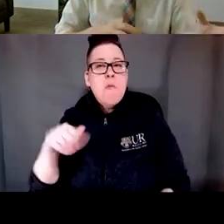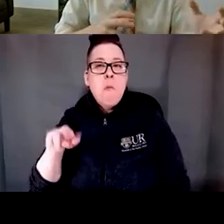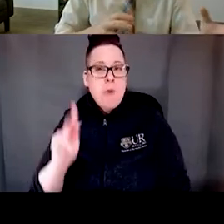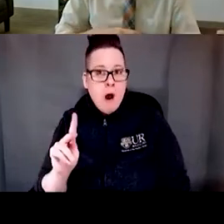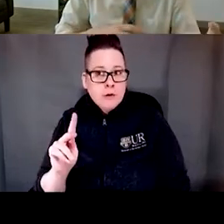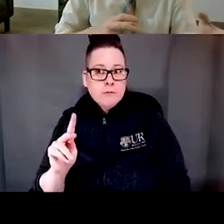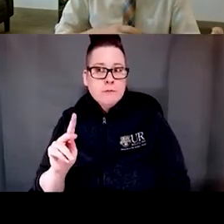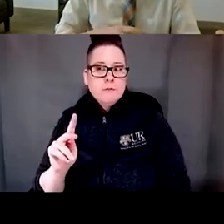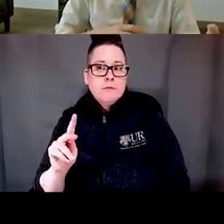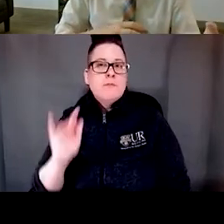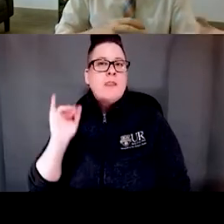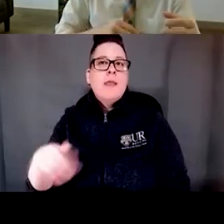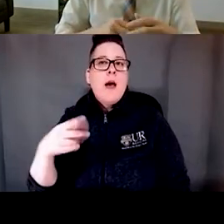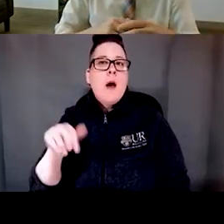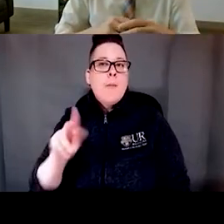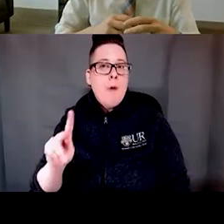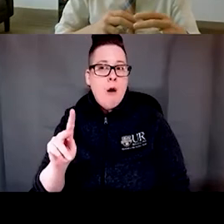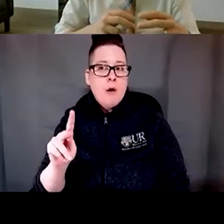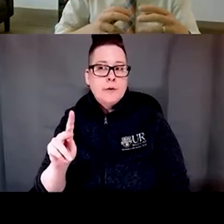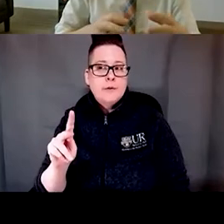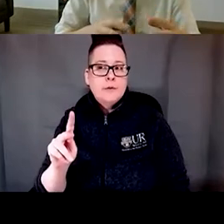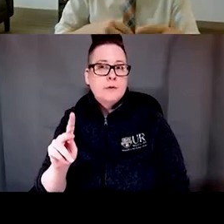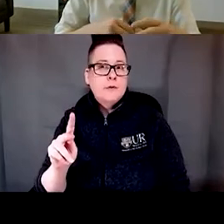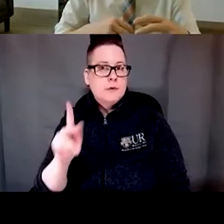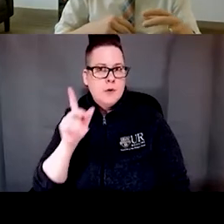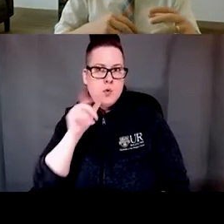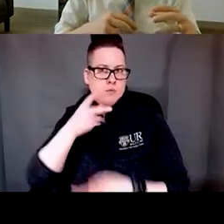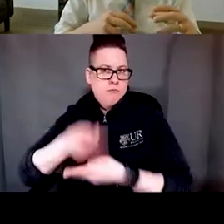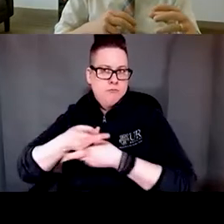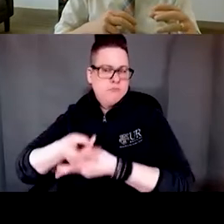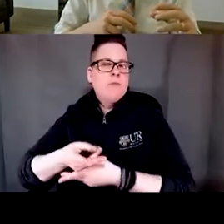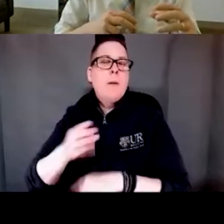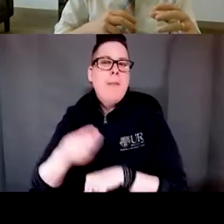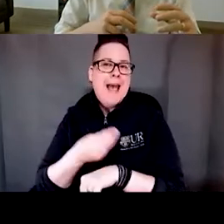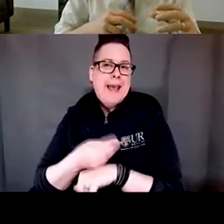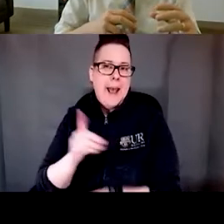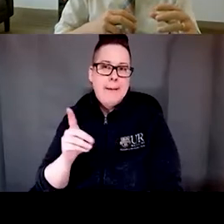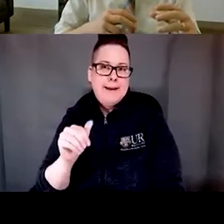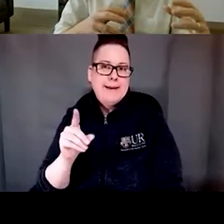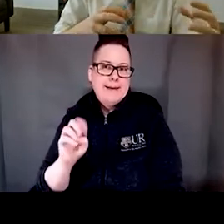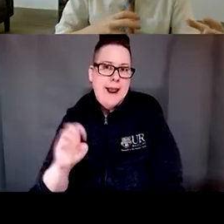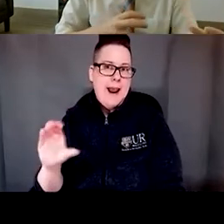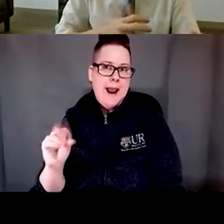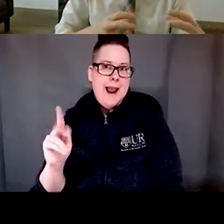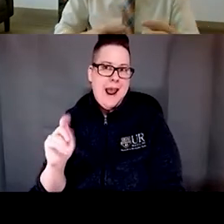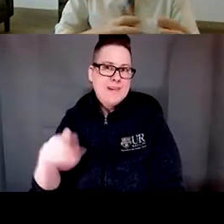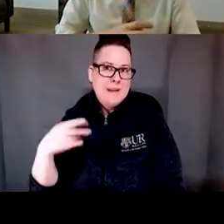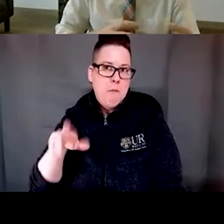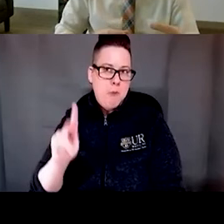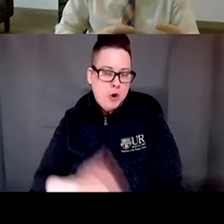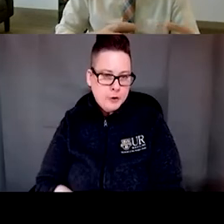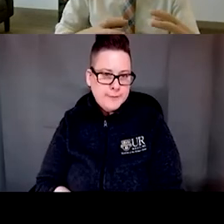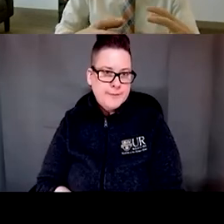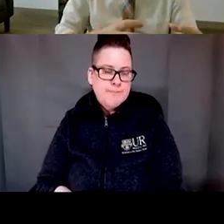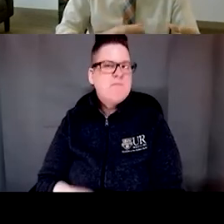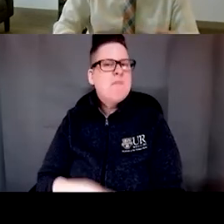run and maintained by the County of Miami-Dade and the, and they're essentially located